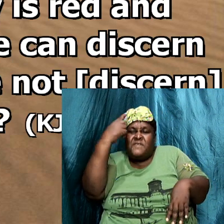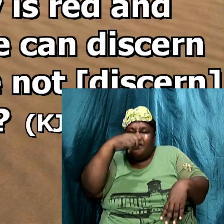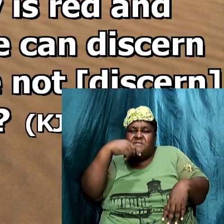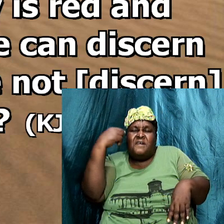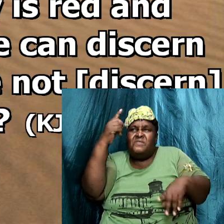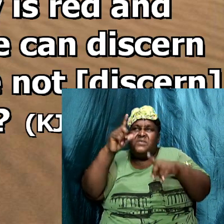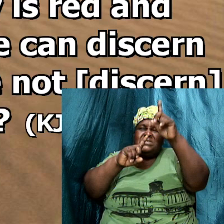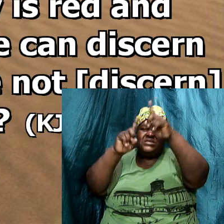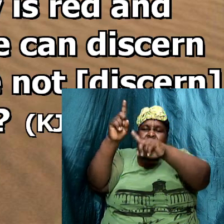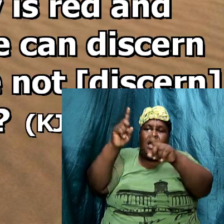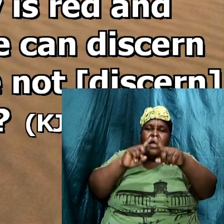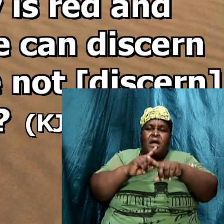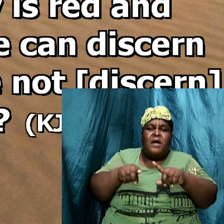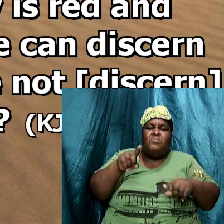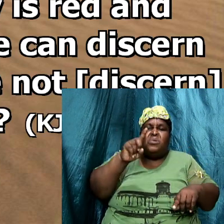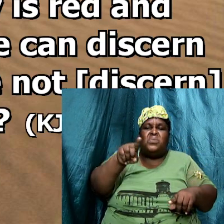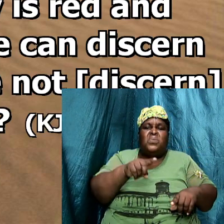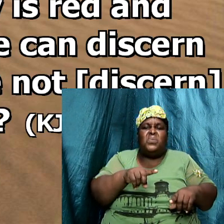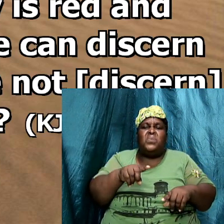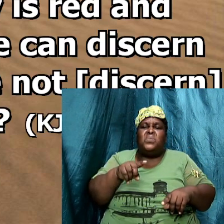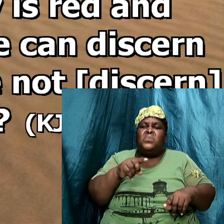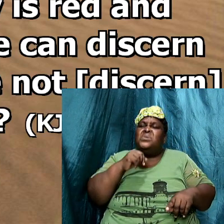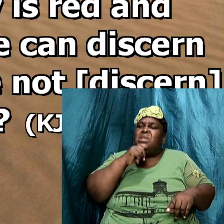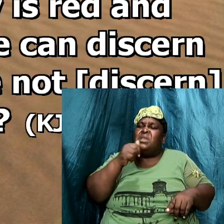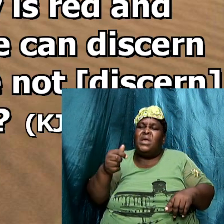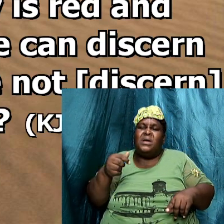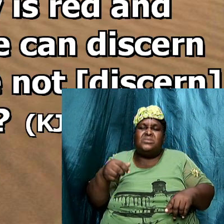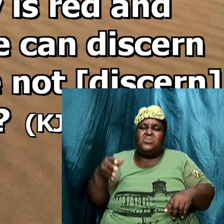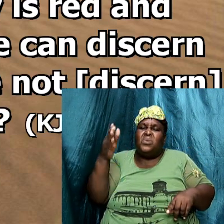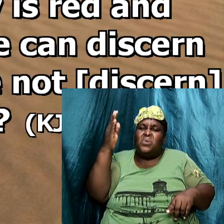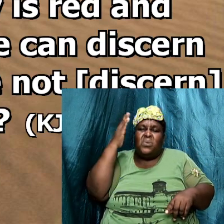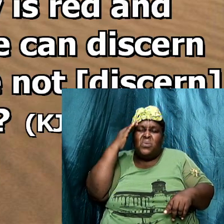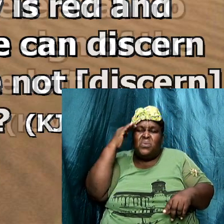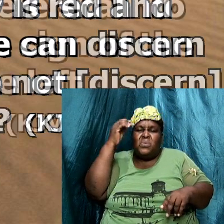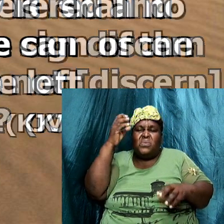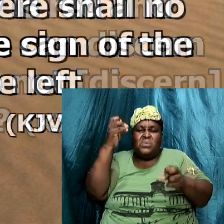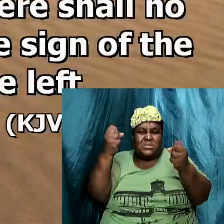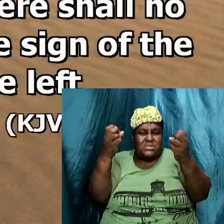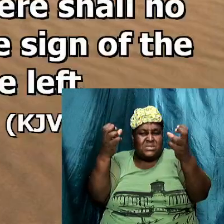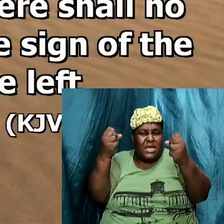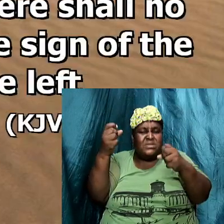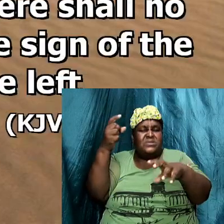but can he not discern the signs of the time